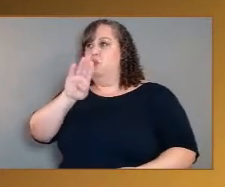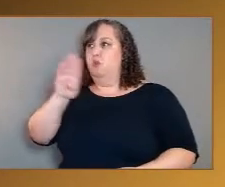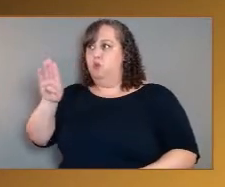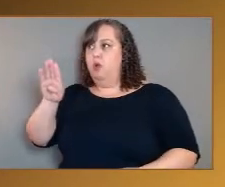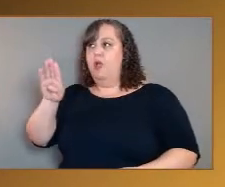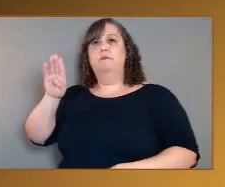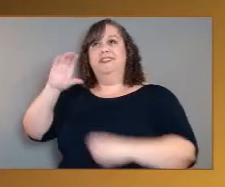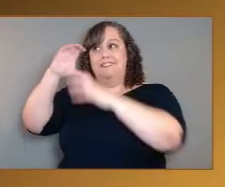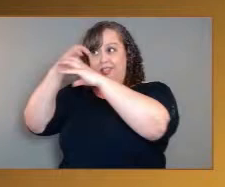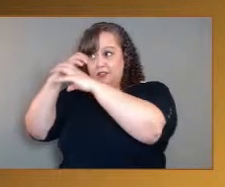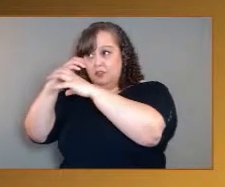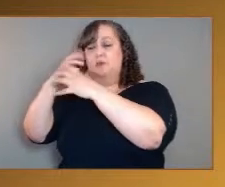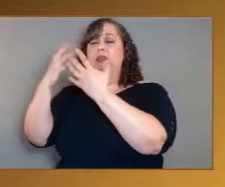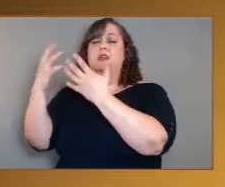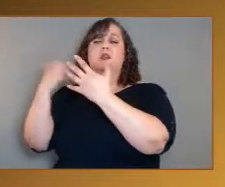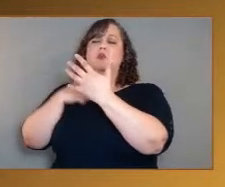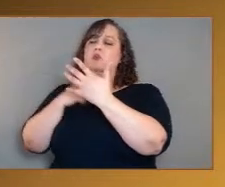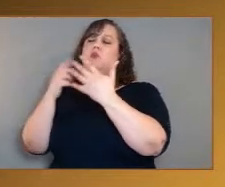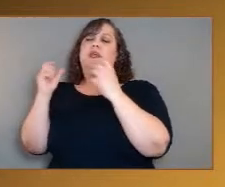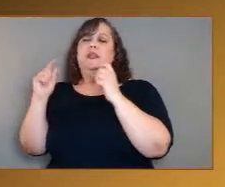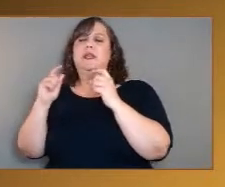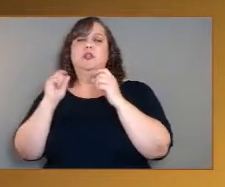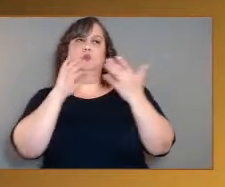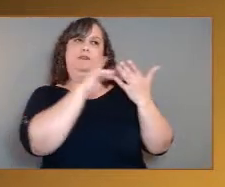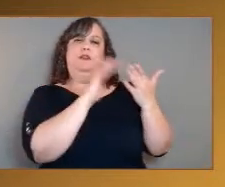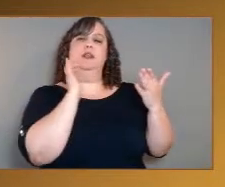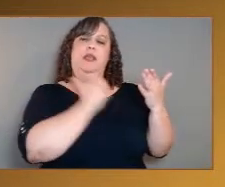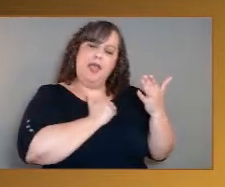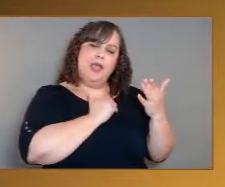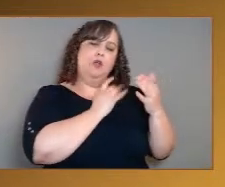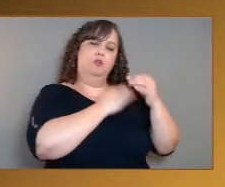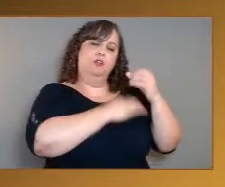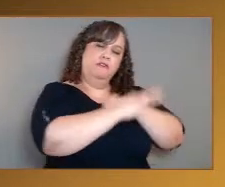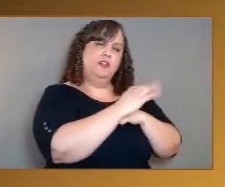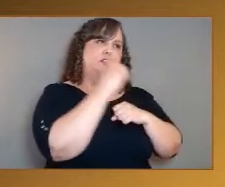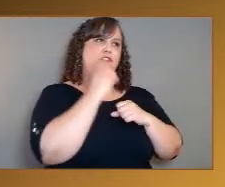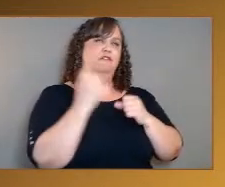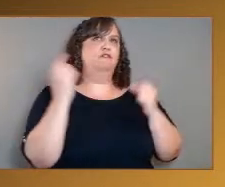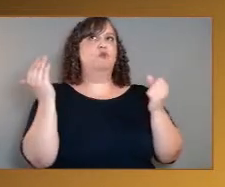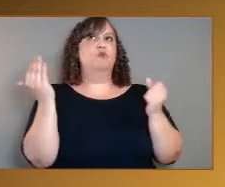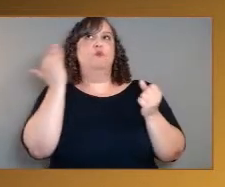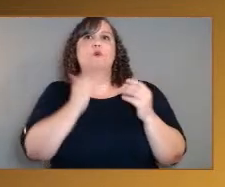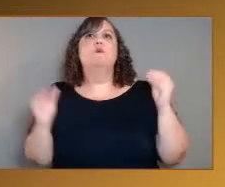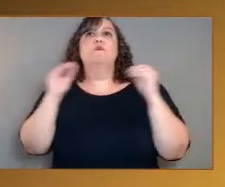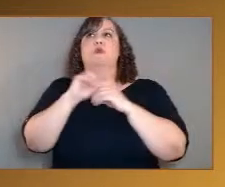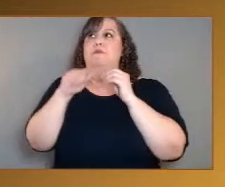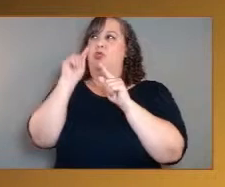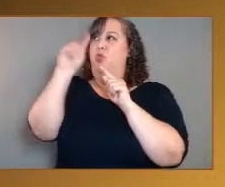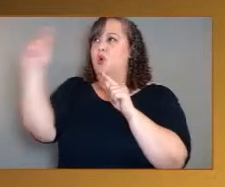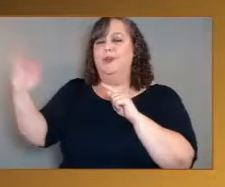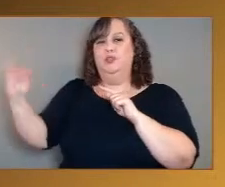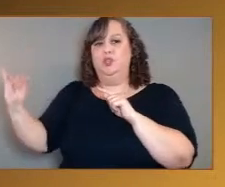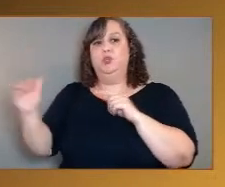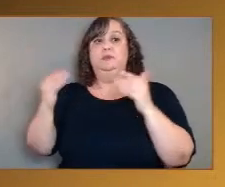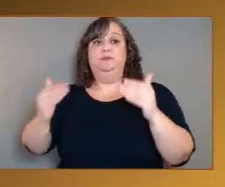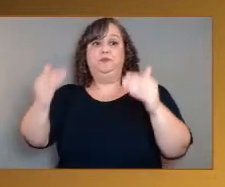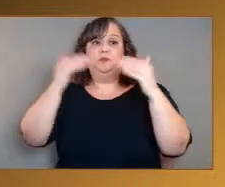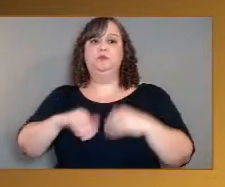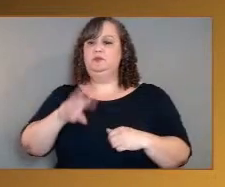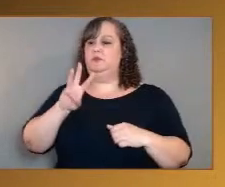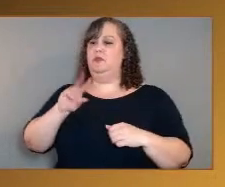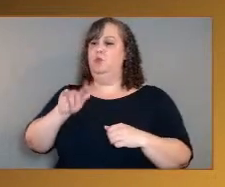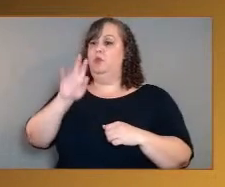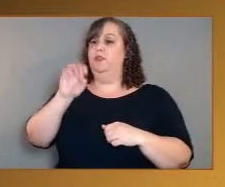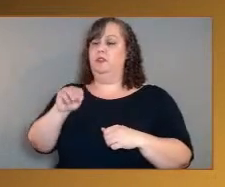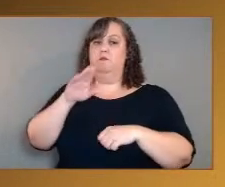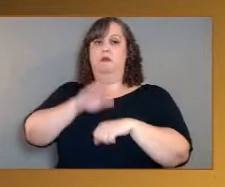Thank you. The next question is from William on Facebook, who asks, what materials will be used